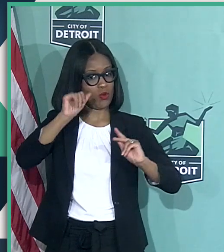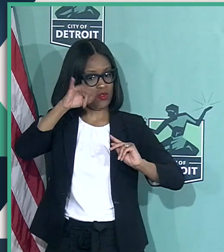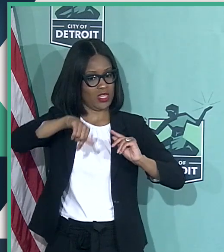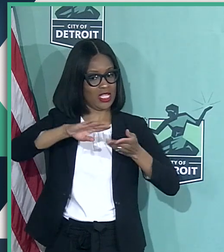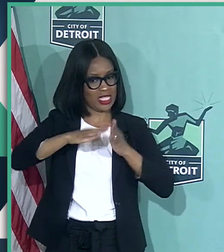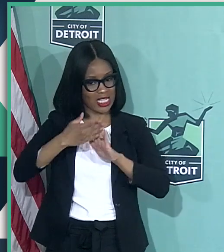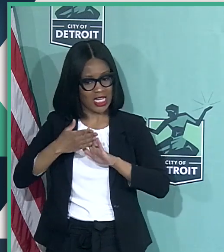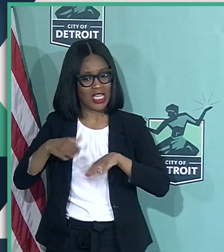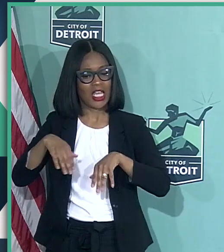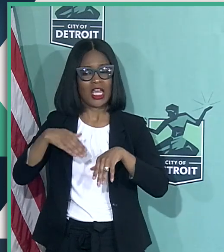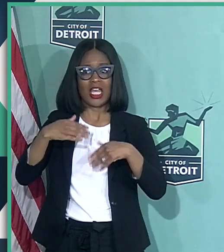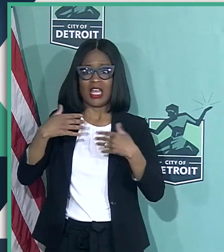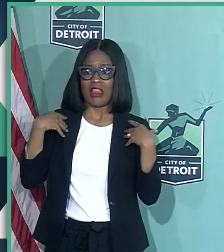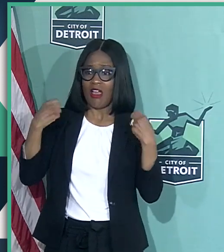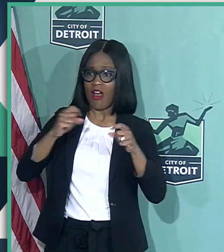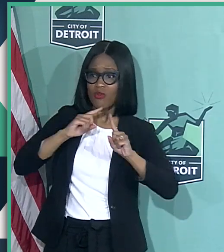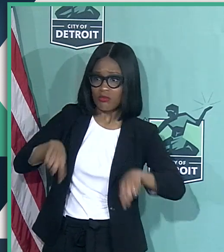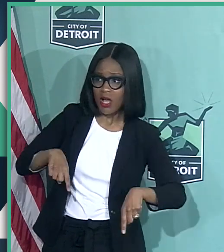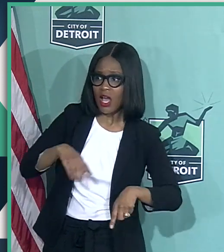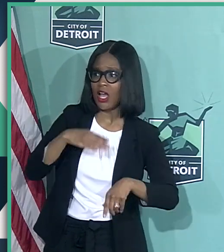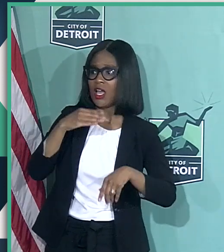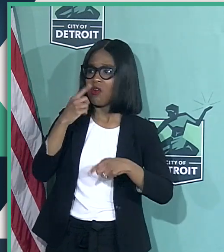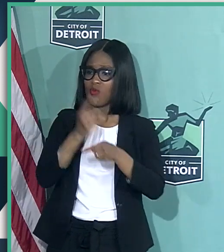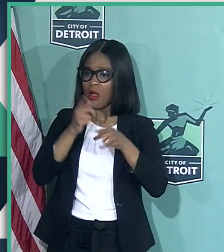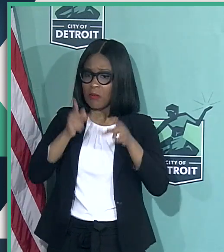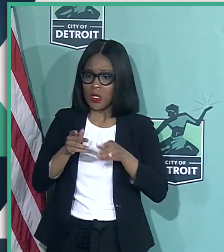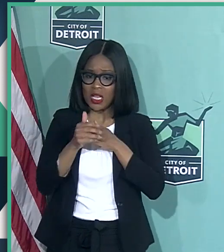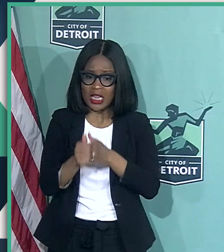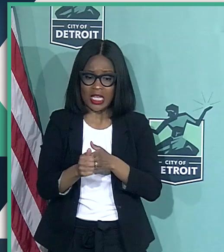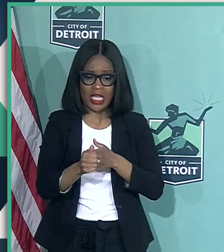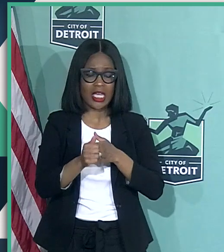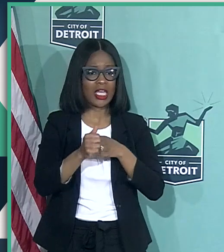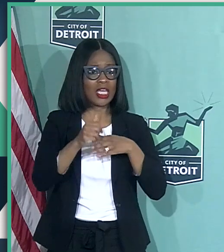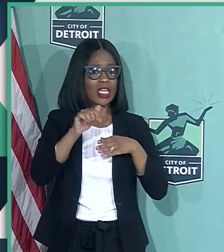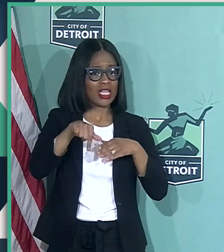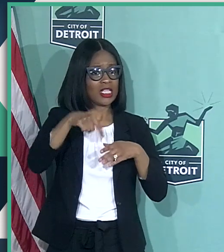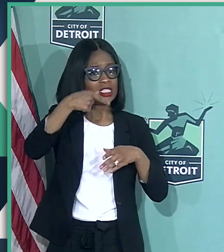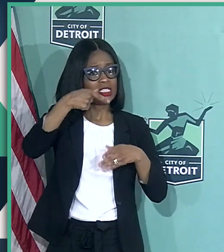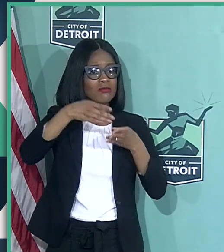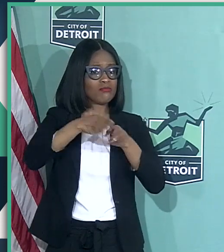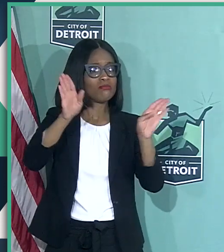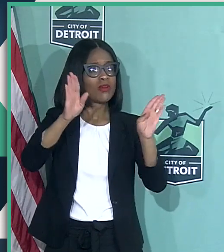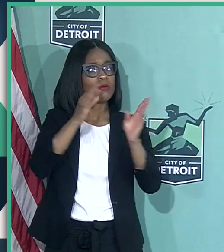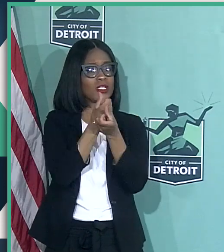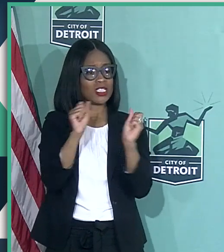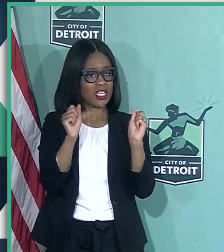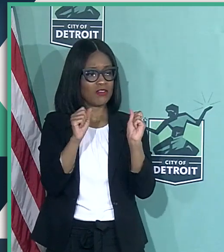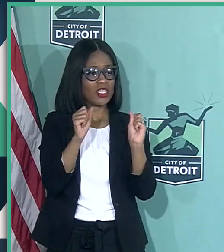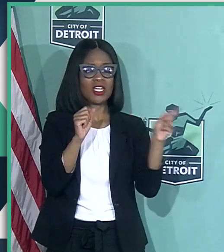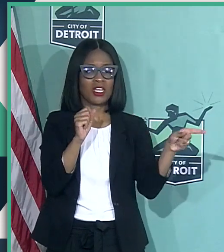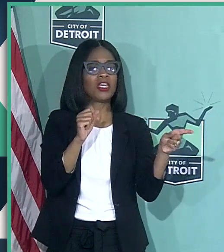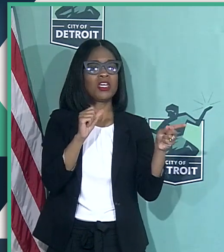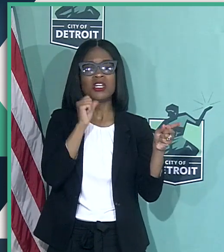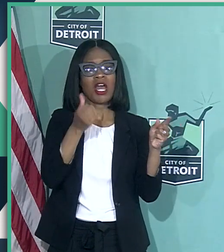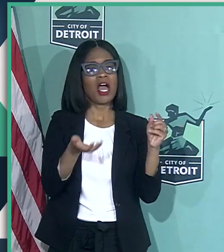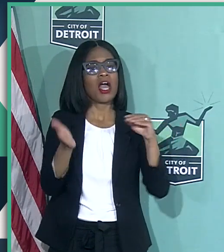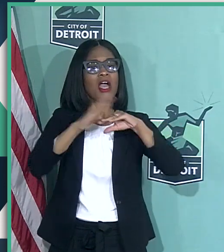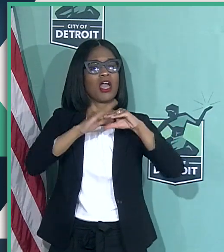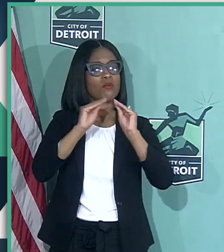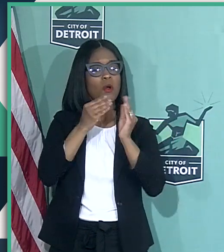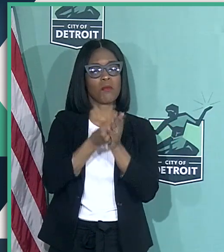leading the health response and the right person leading the public safety response, and we did it by spending no more money. I think people